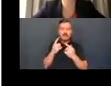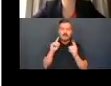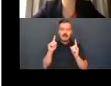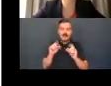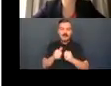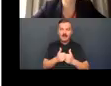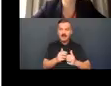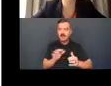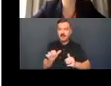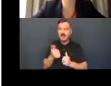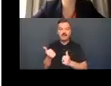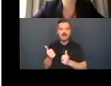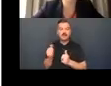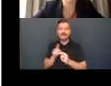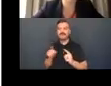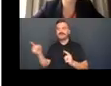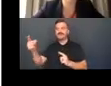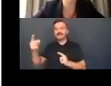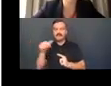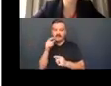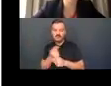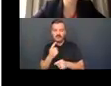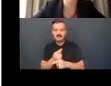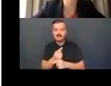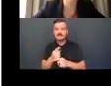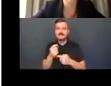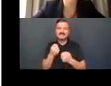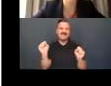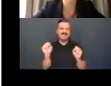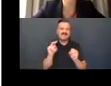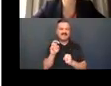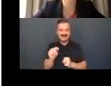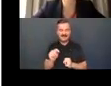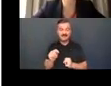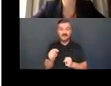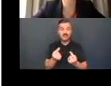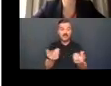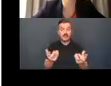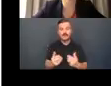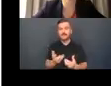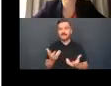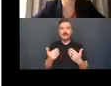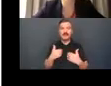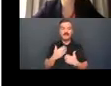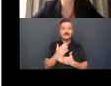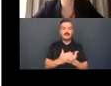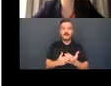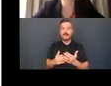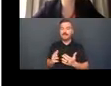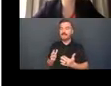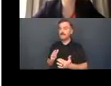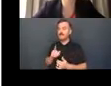strategies outside of the safety net system. These often included engaging in underground economies,